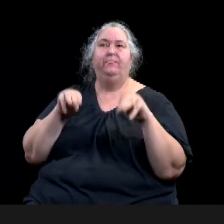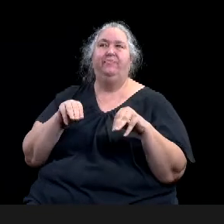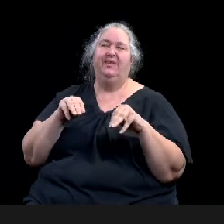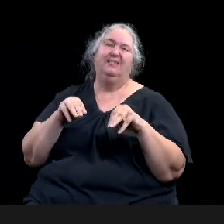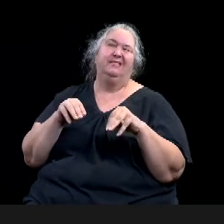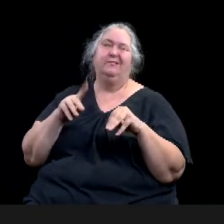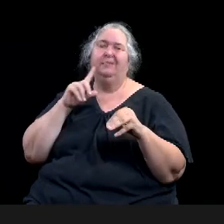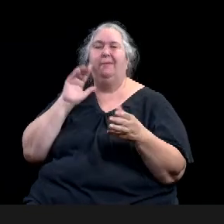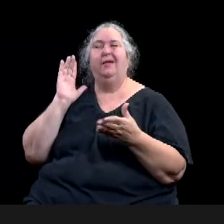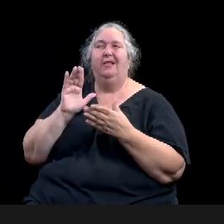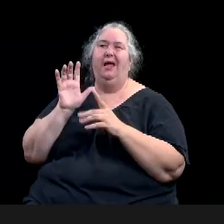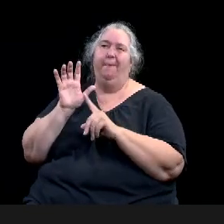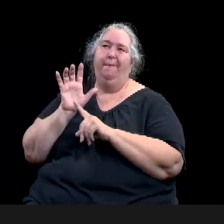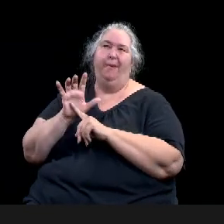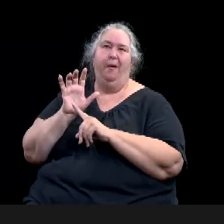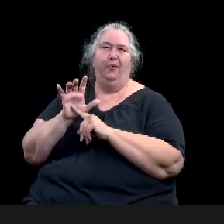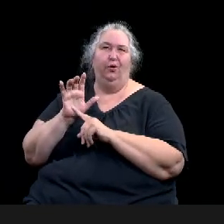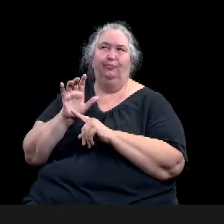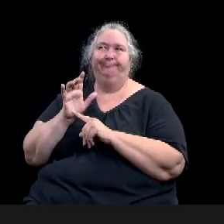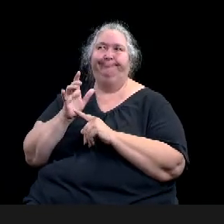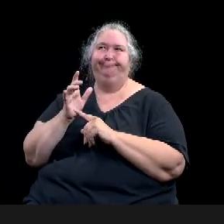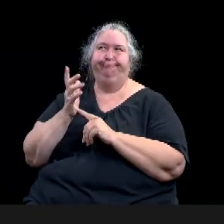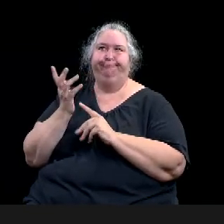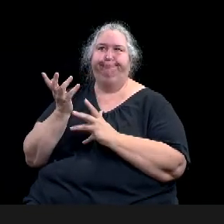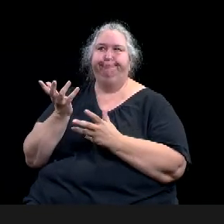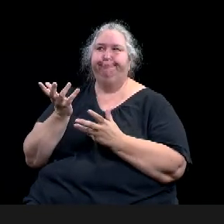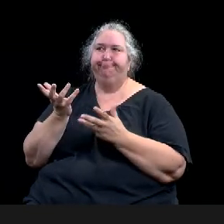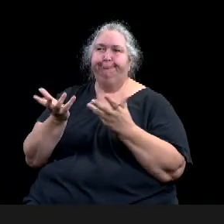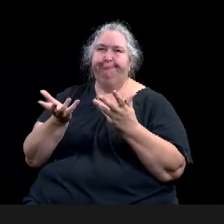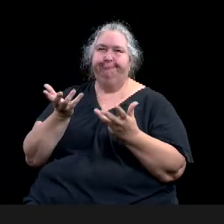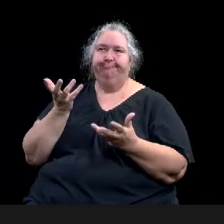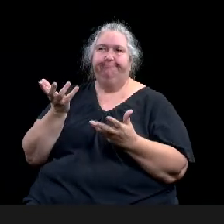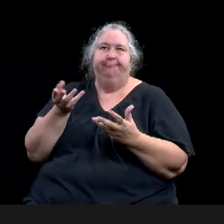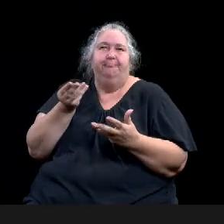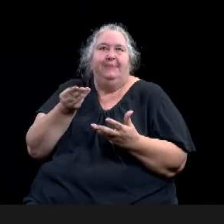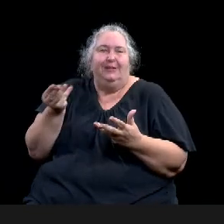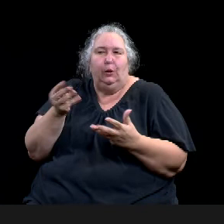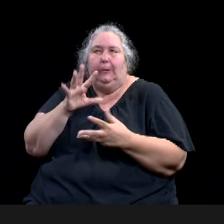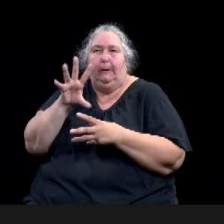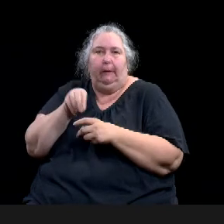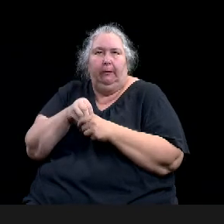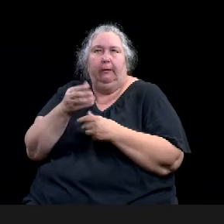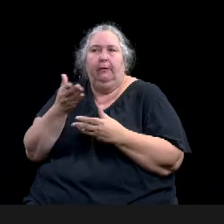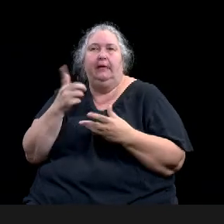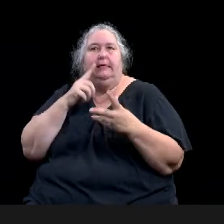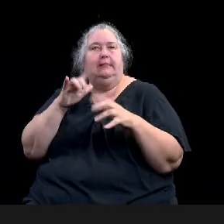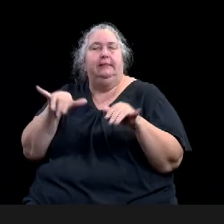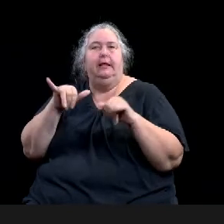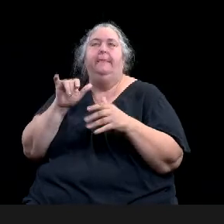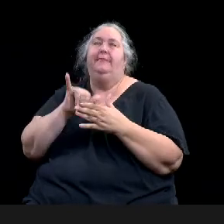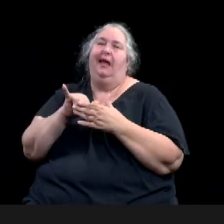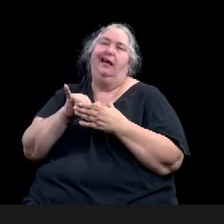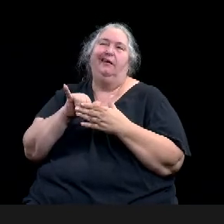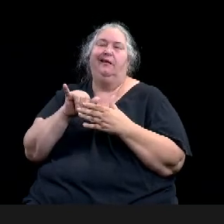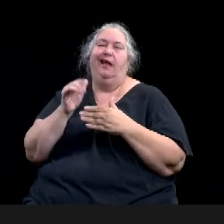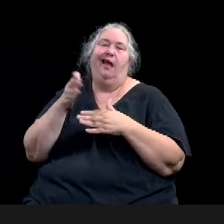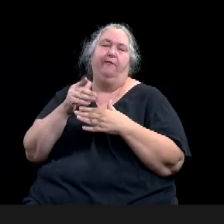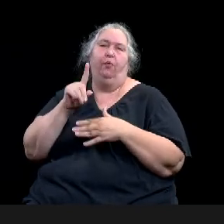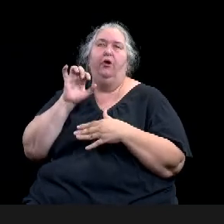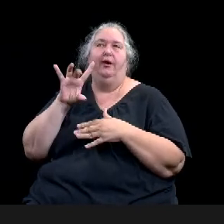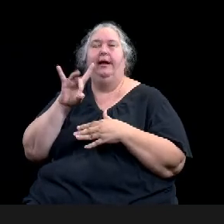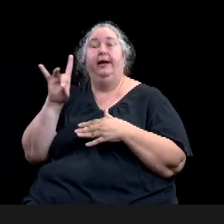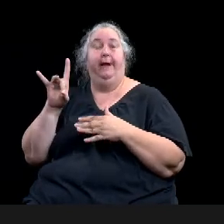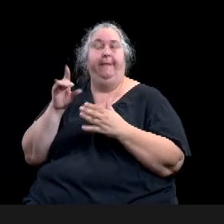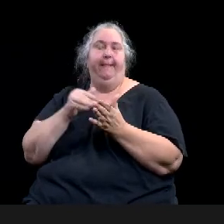180,000 visitors annually and history is known. And we know this through museums and attractions